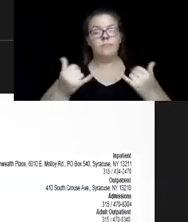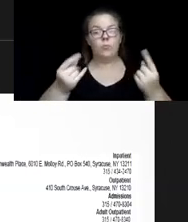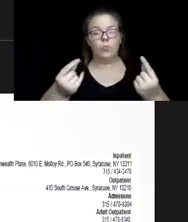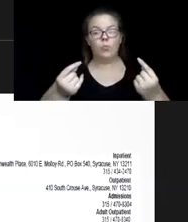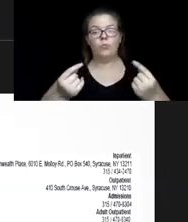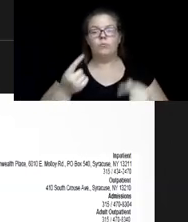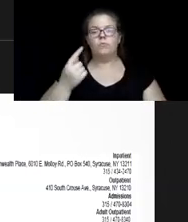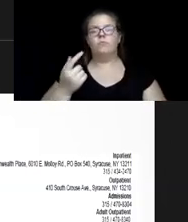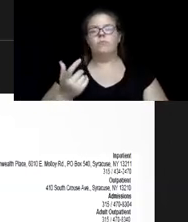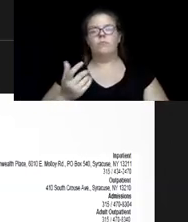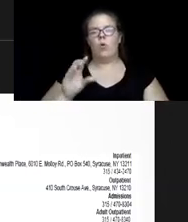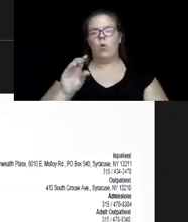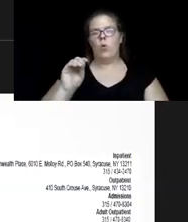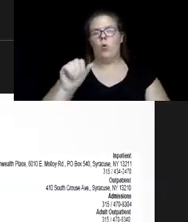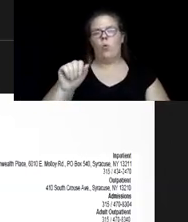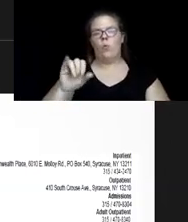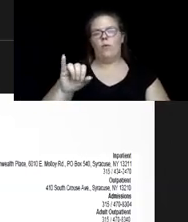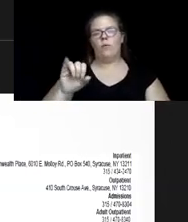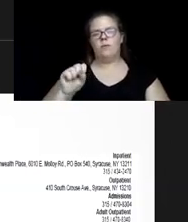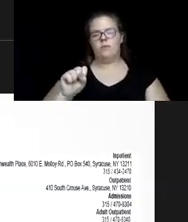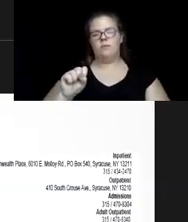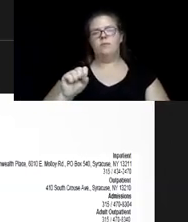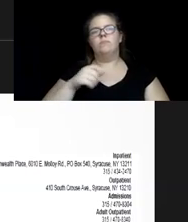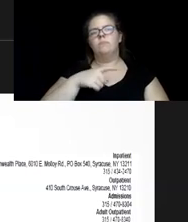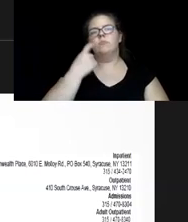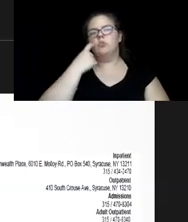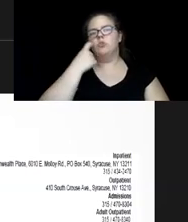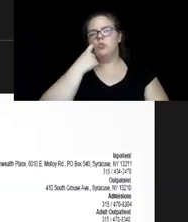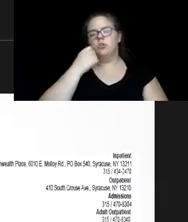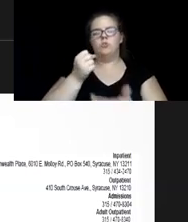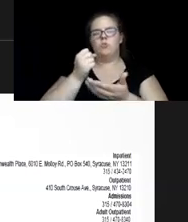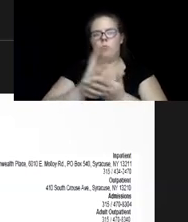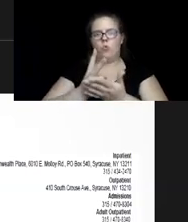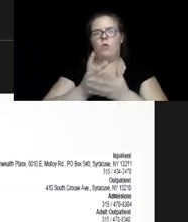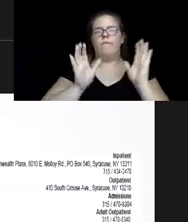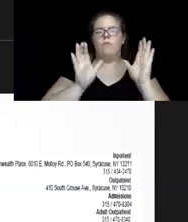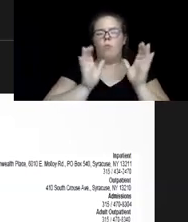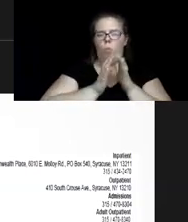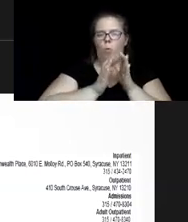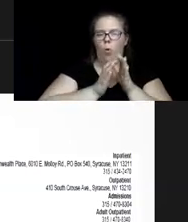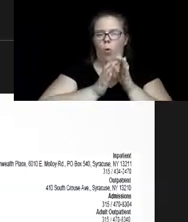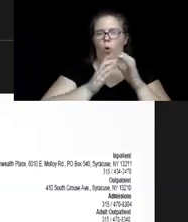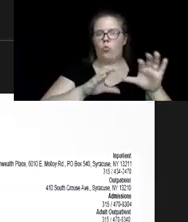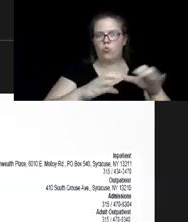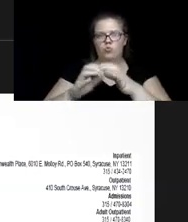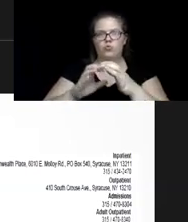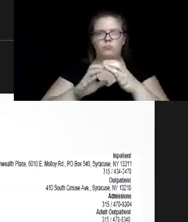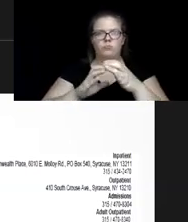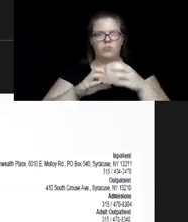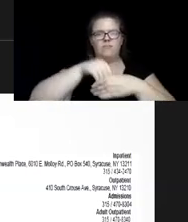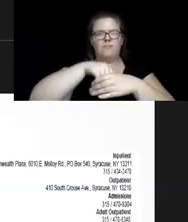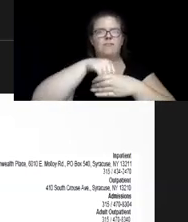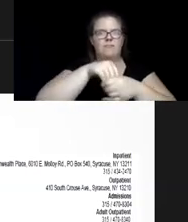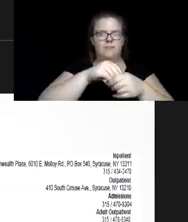OASIS just recently approved us to begin to have small groups here on site. And we're still doing telehealth,